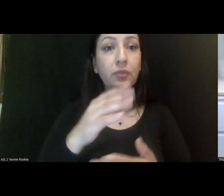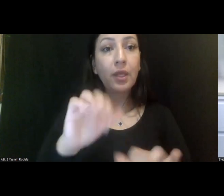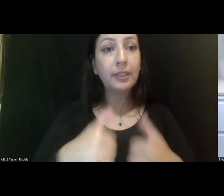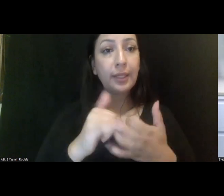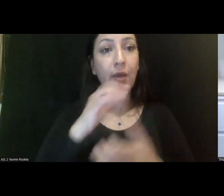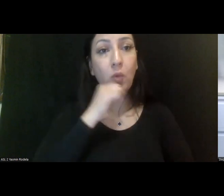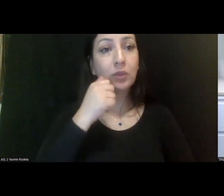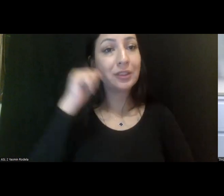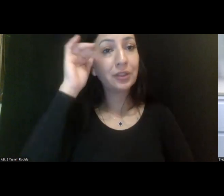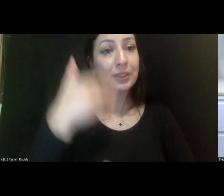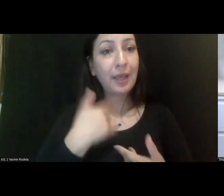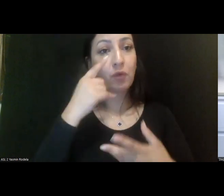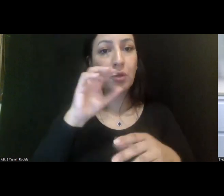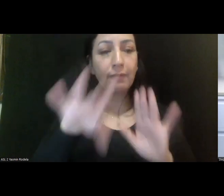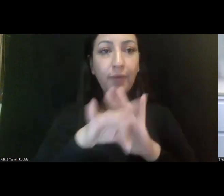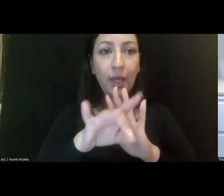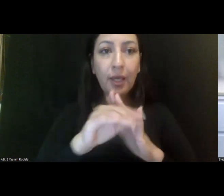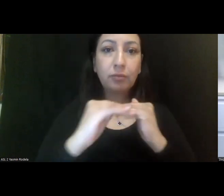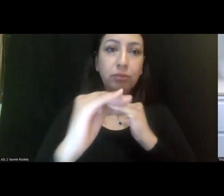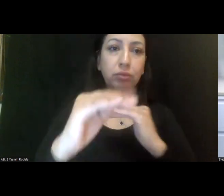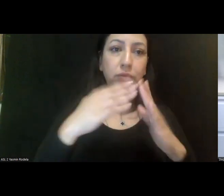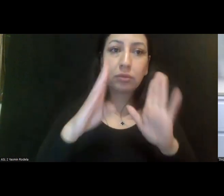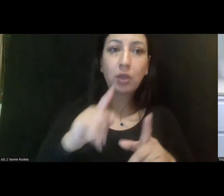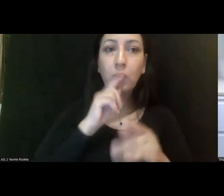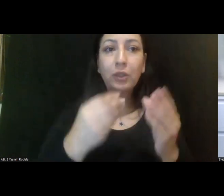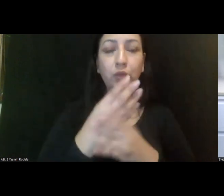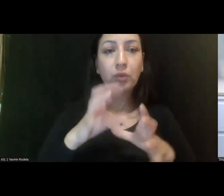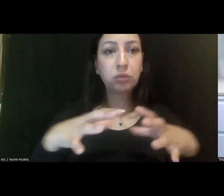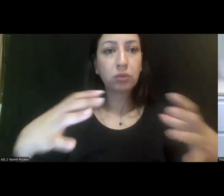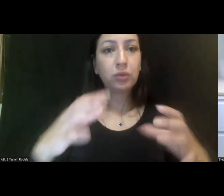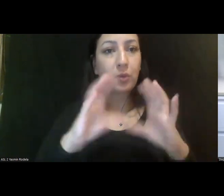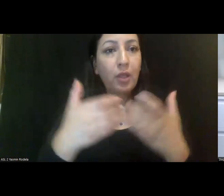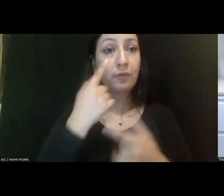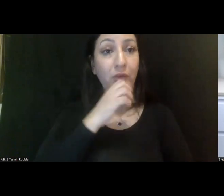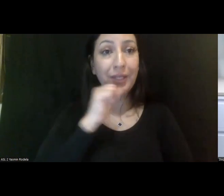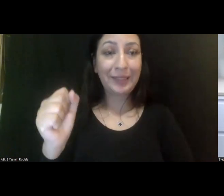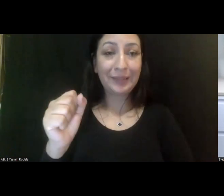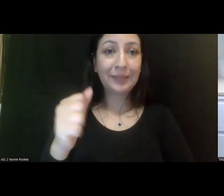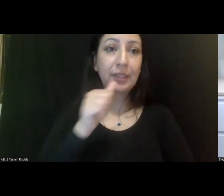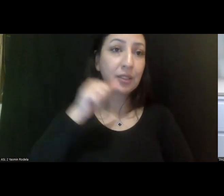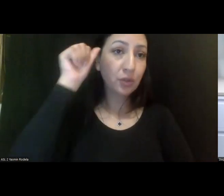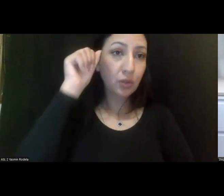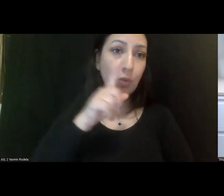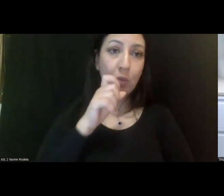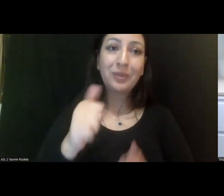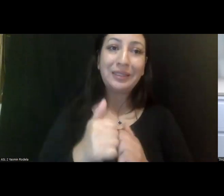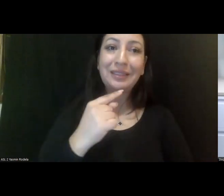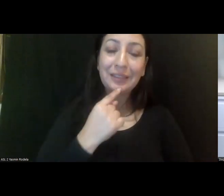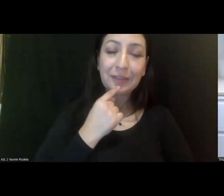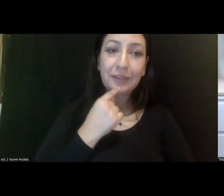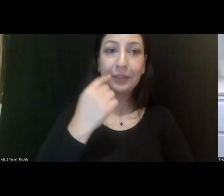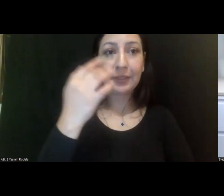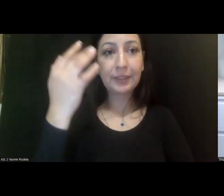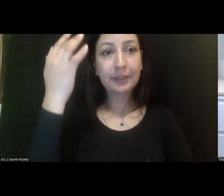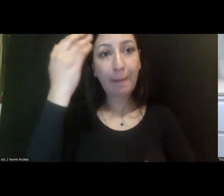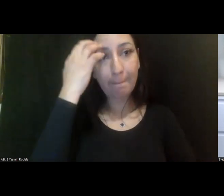adults have in finding stable housing, obviously our growing population of aging adults with serious mental illness is